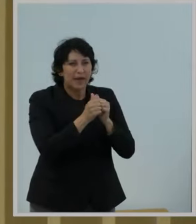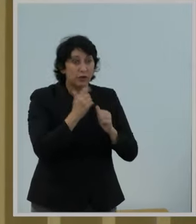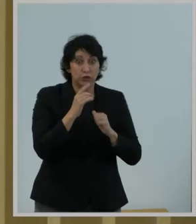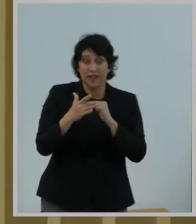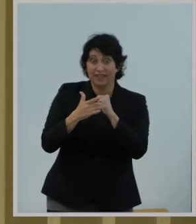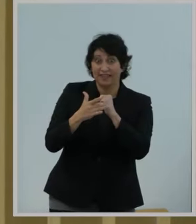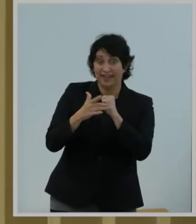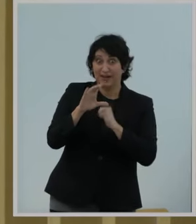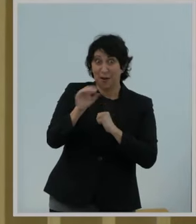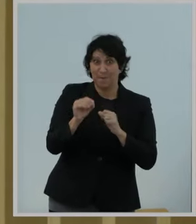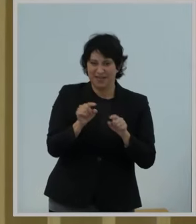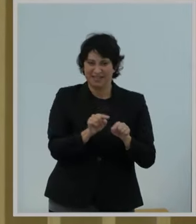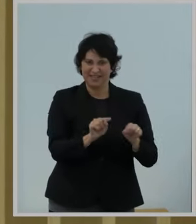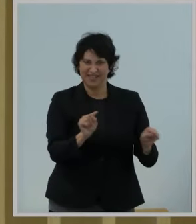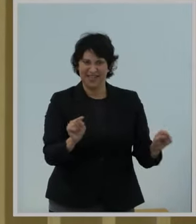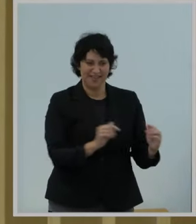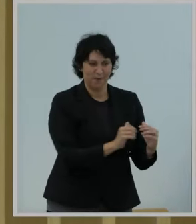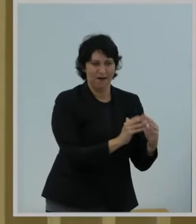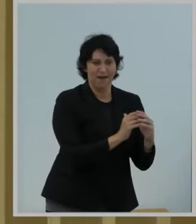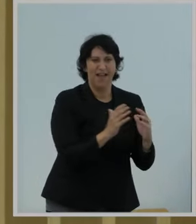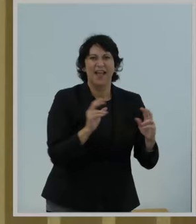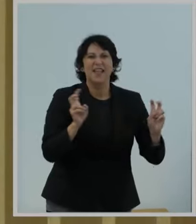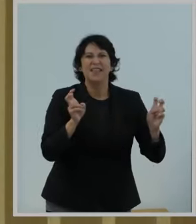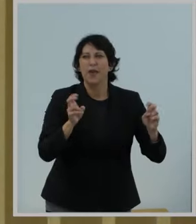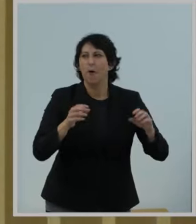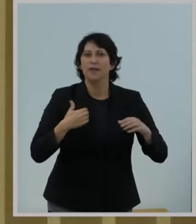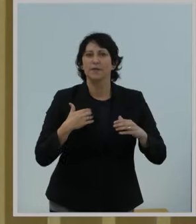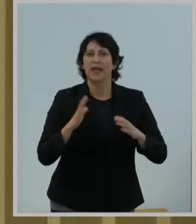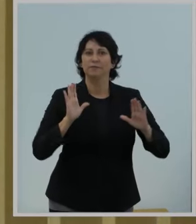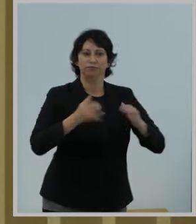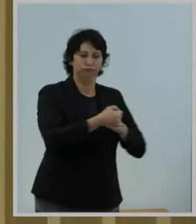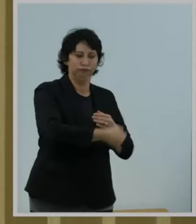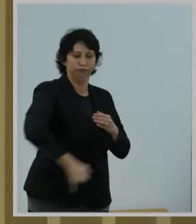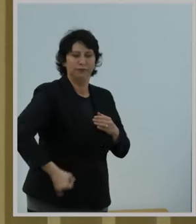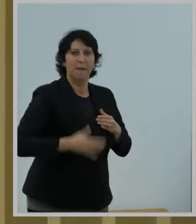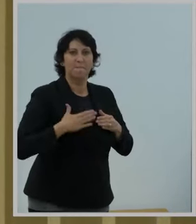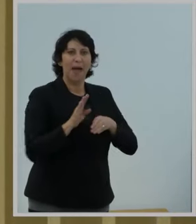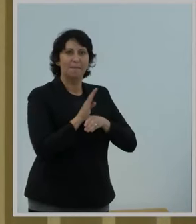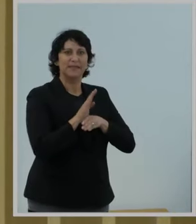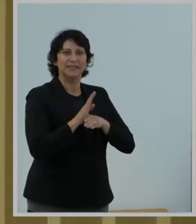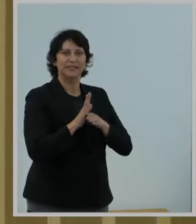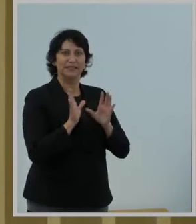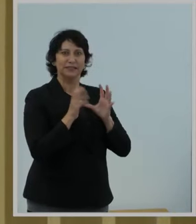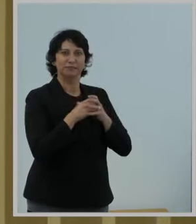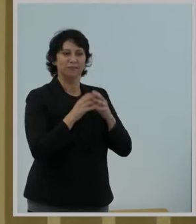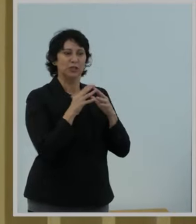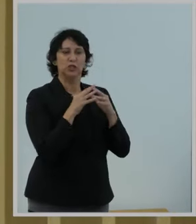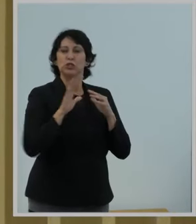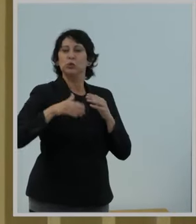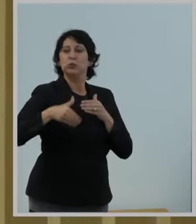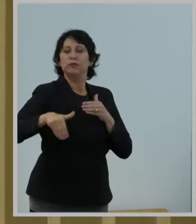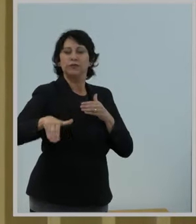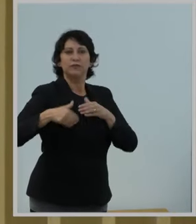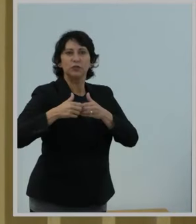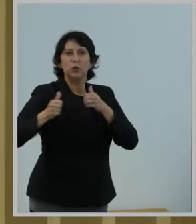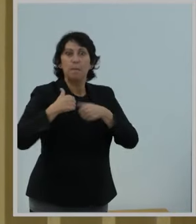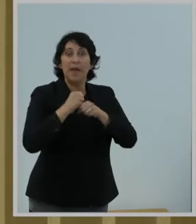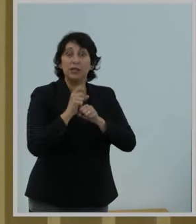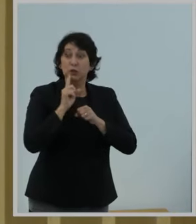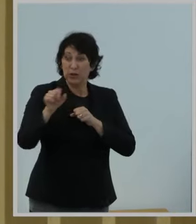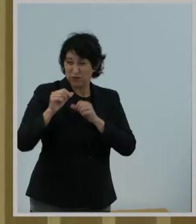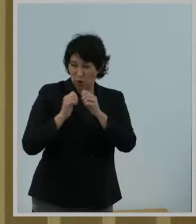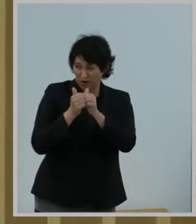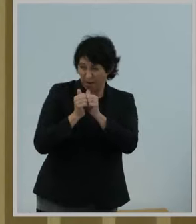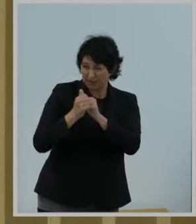wanted to create a moat around their business models to foreclose any